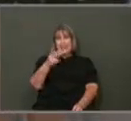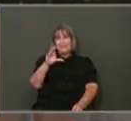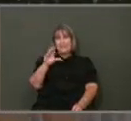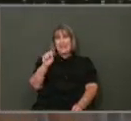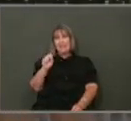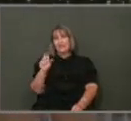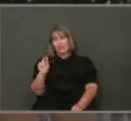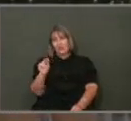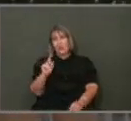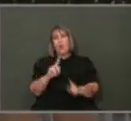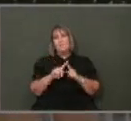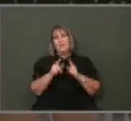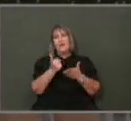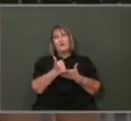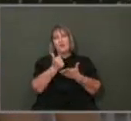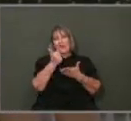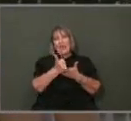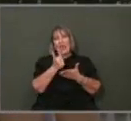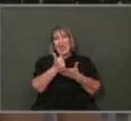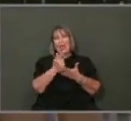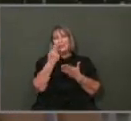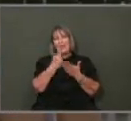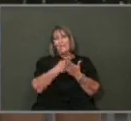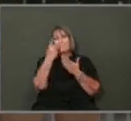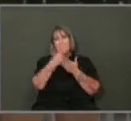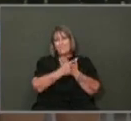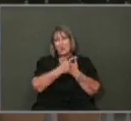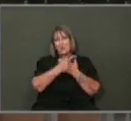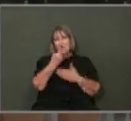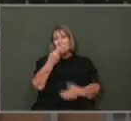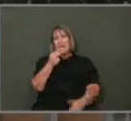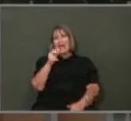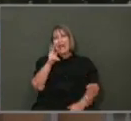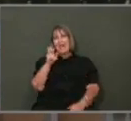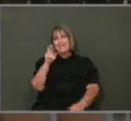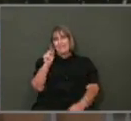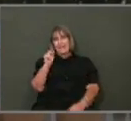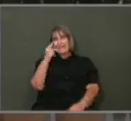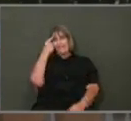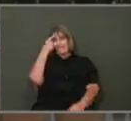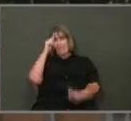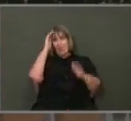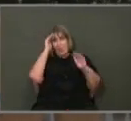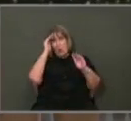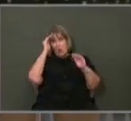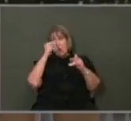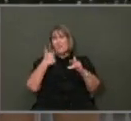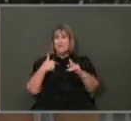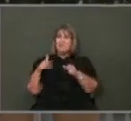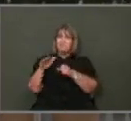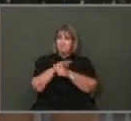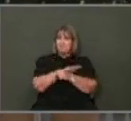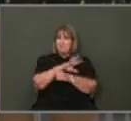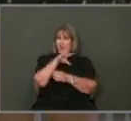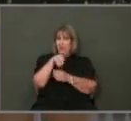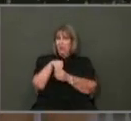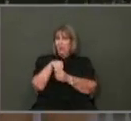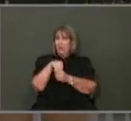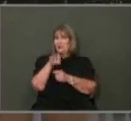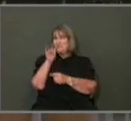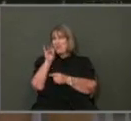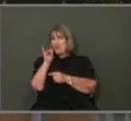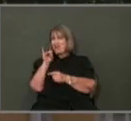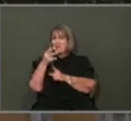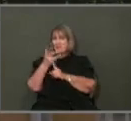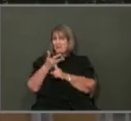integrated treatment program at Haven for Hope that provides 90 to 180 days of inpatient treatment. Once